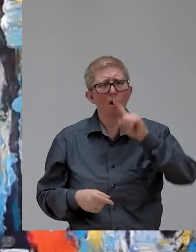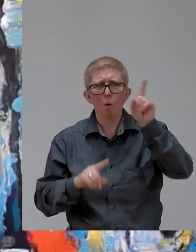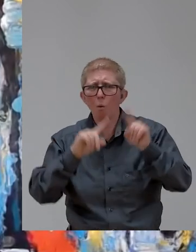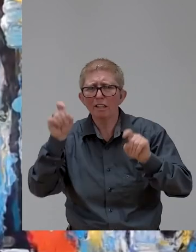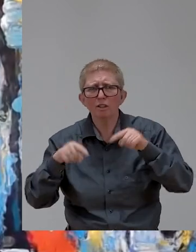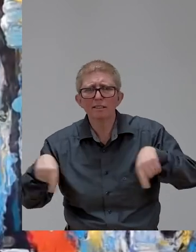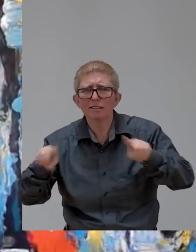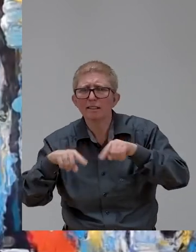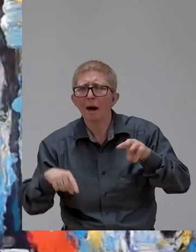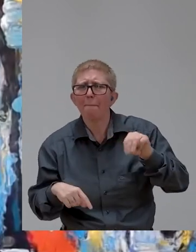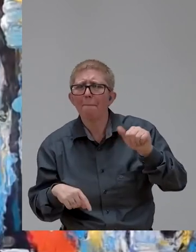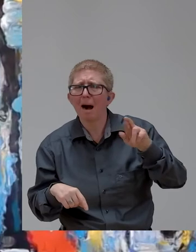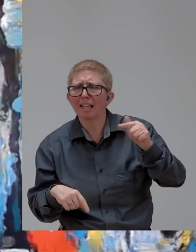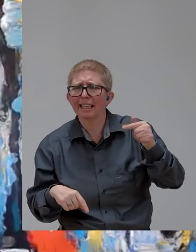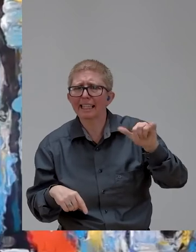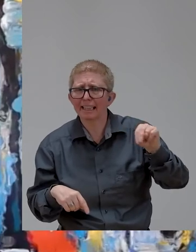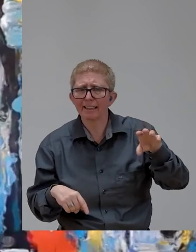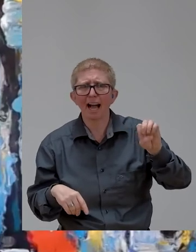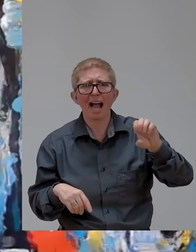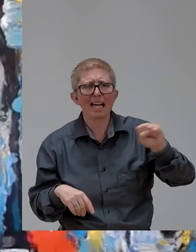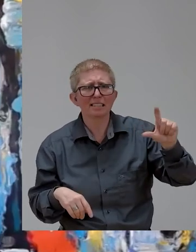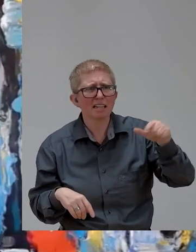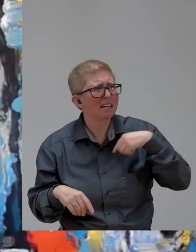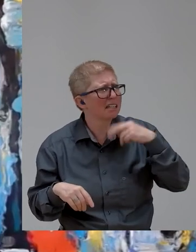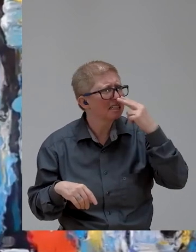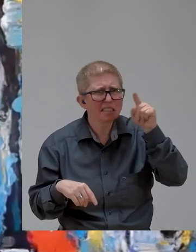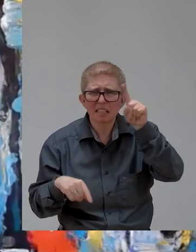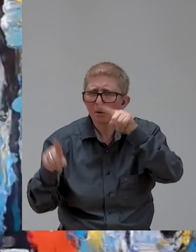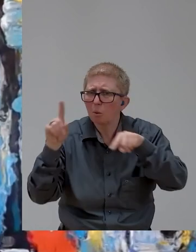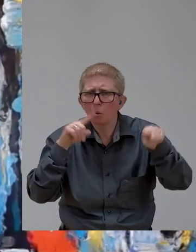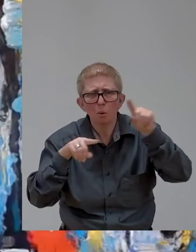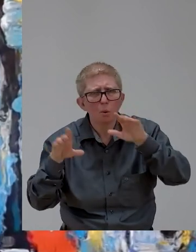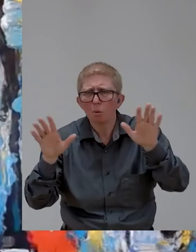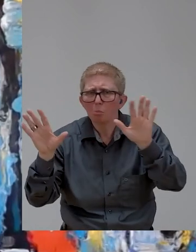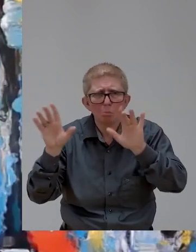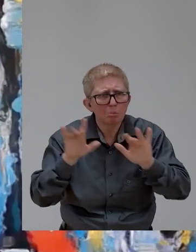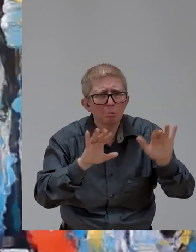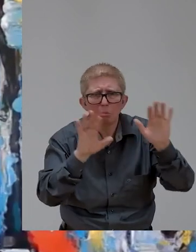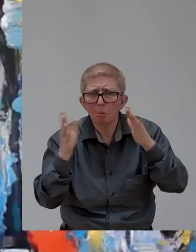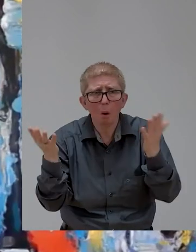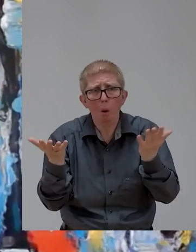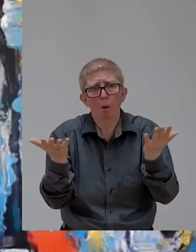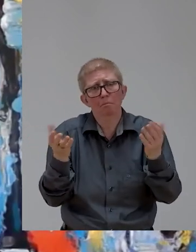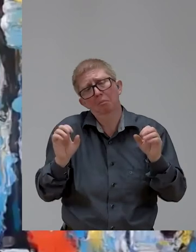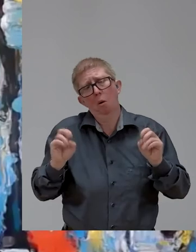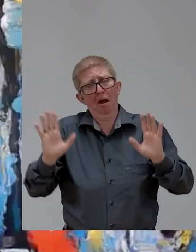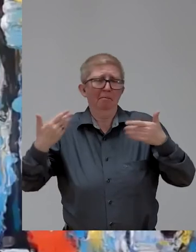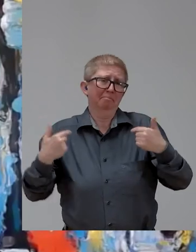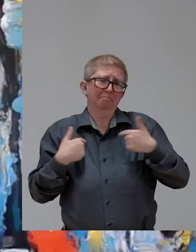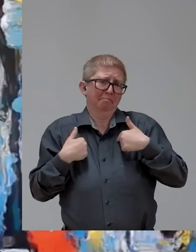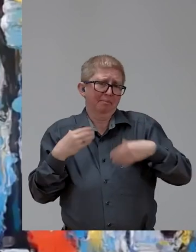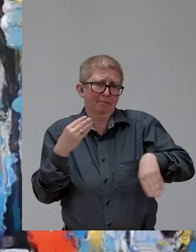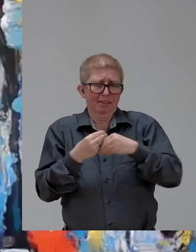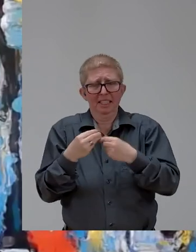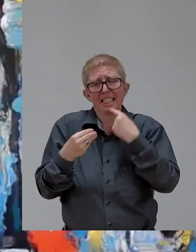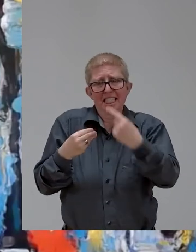I see that he's not here. So I will say something. I think that Martin will very